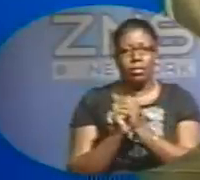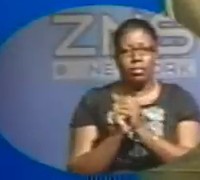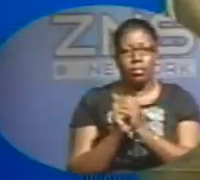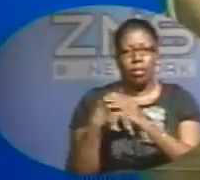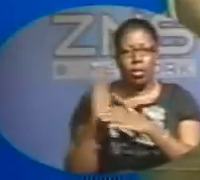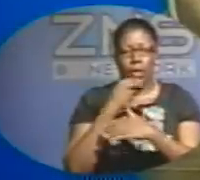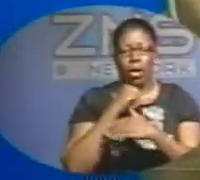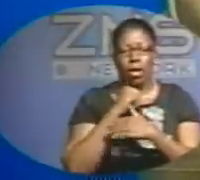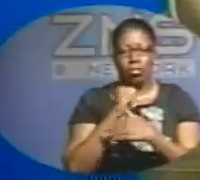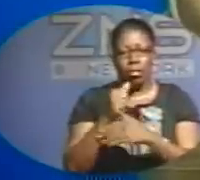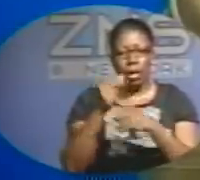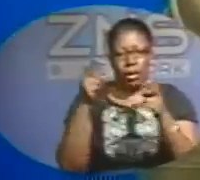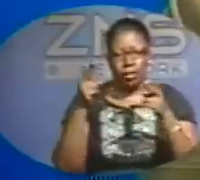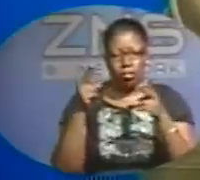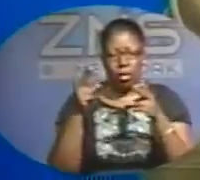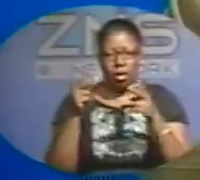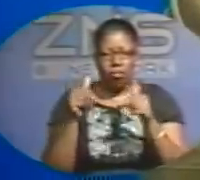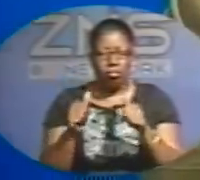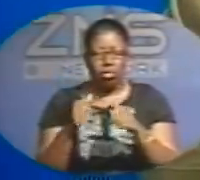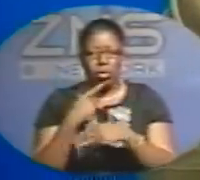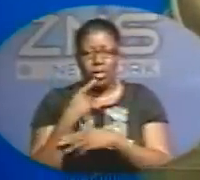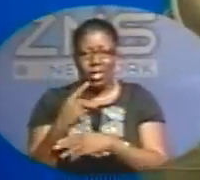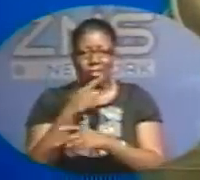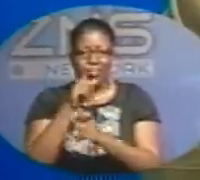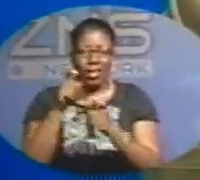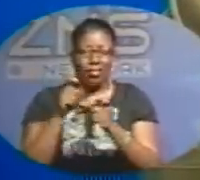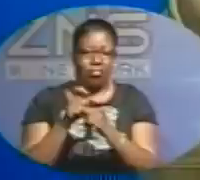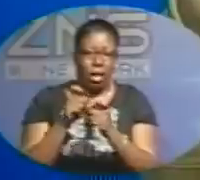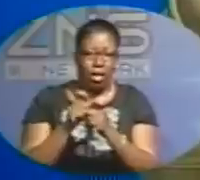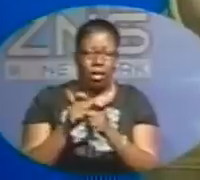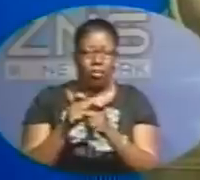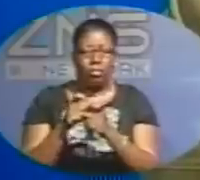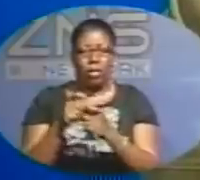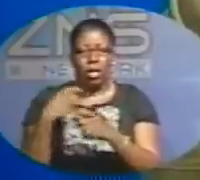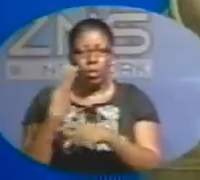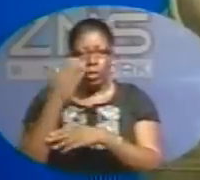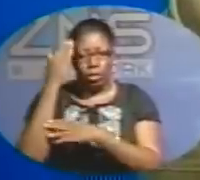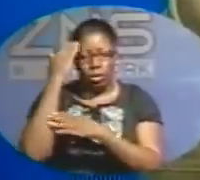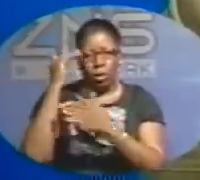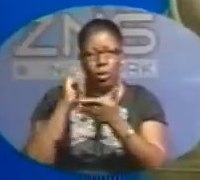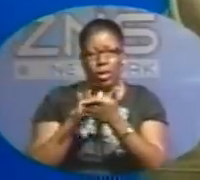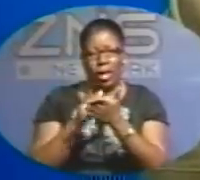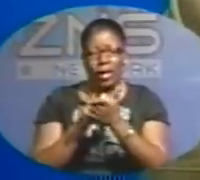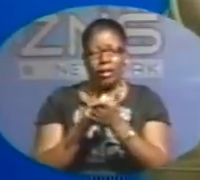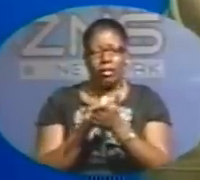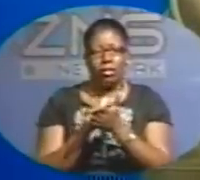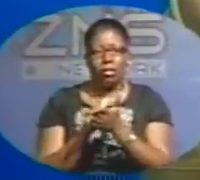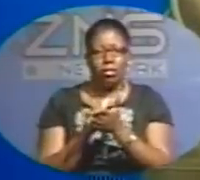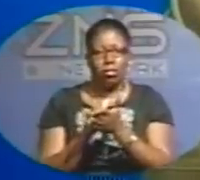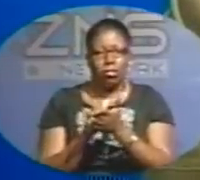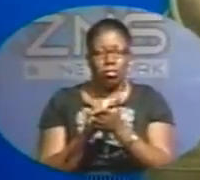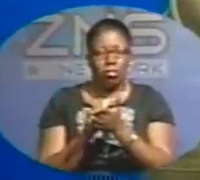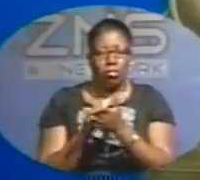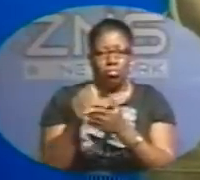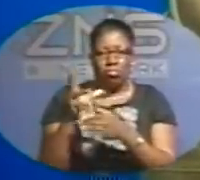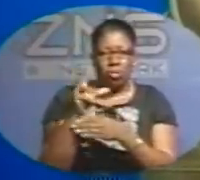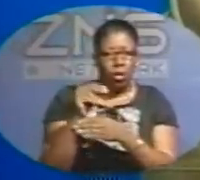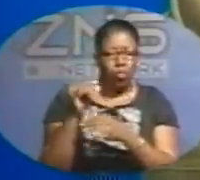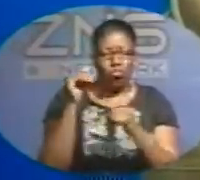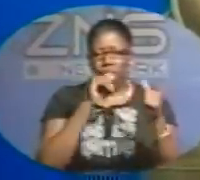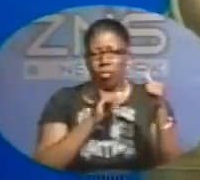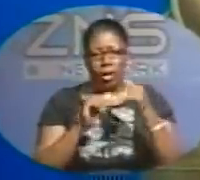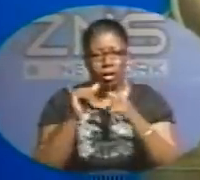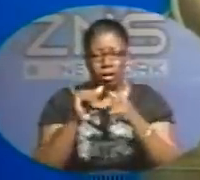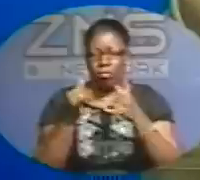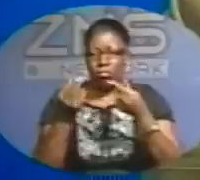unable to say conclusively, but what we do know is that there are no indications that there may have been a struggle. are no